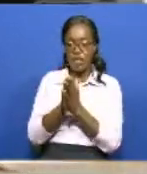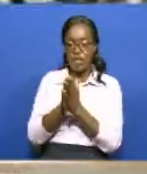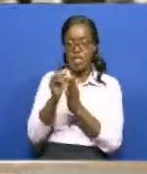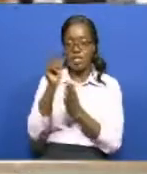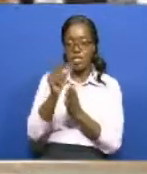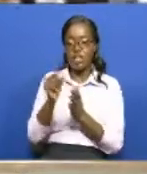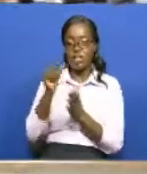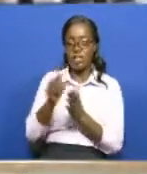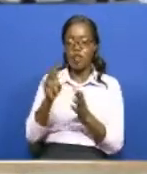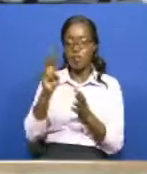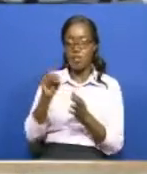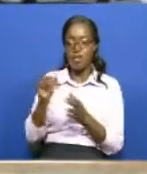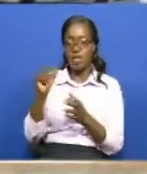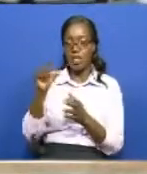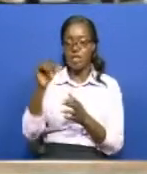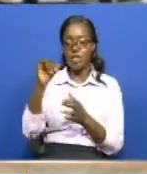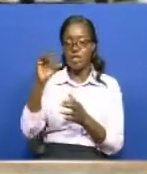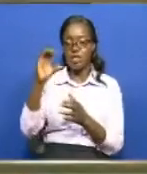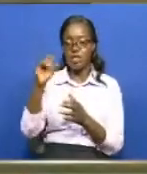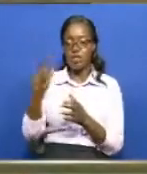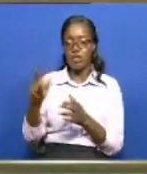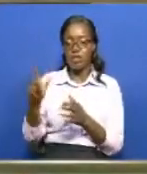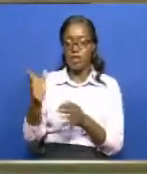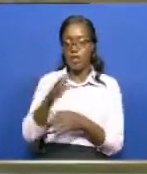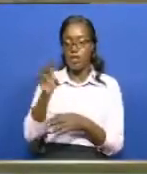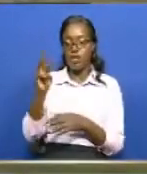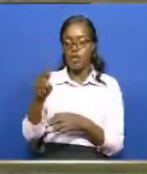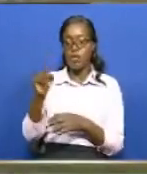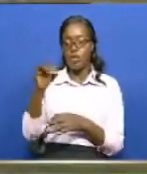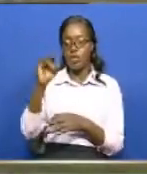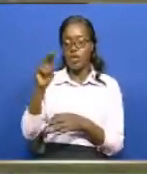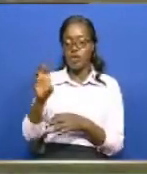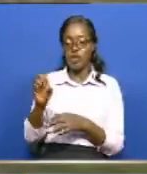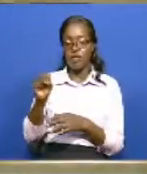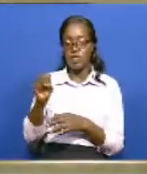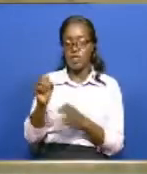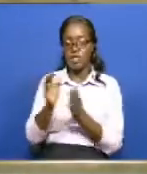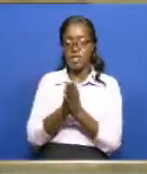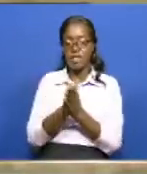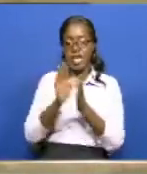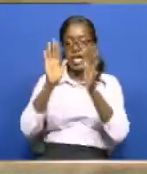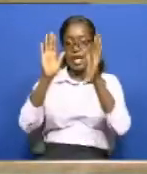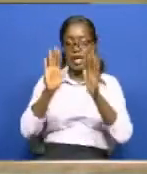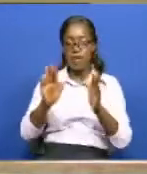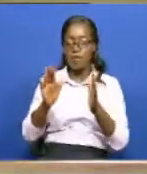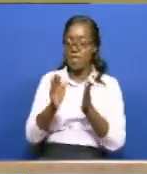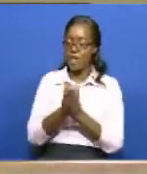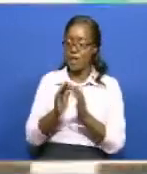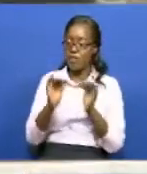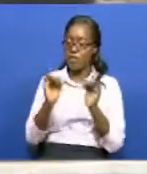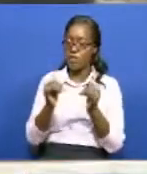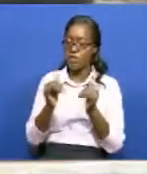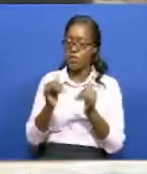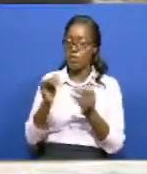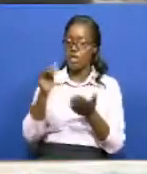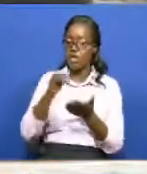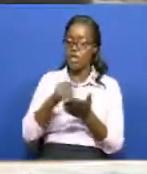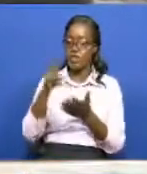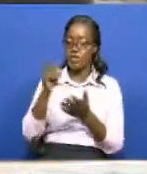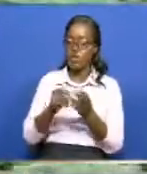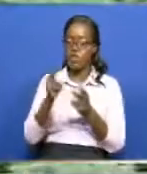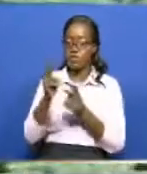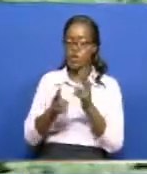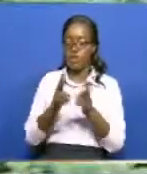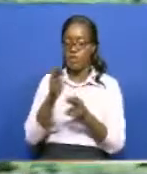Awaits campaign. The Safer Tourism Seal recognition will be up for renewal in 2022 if the destination will have